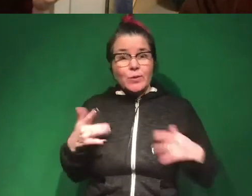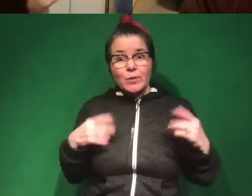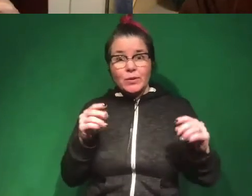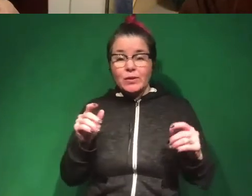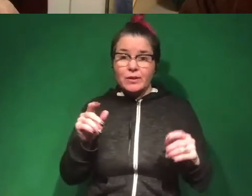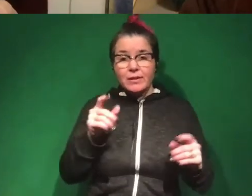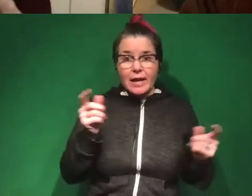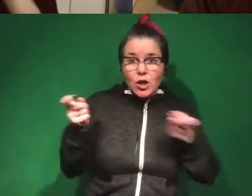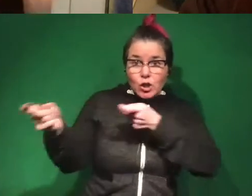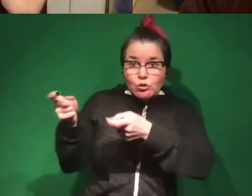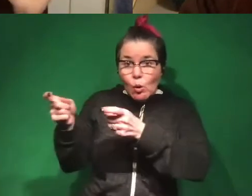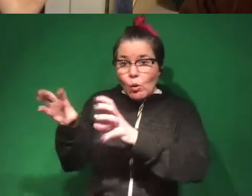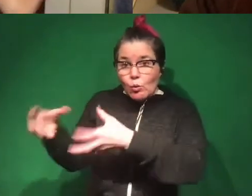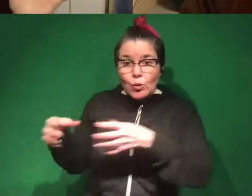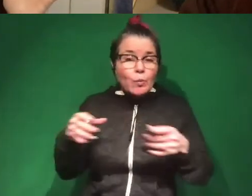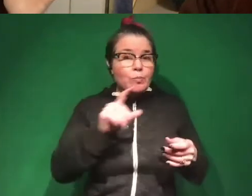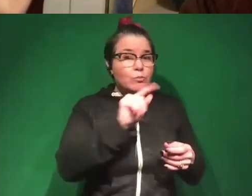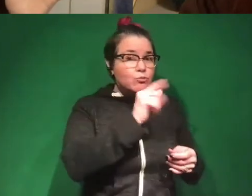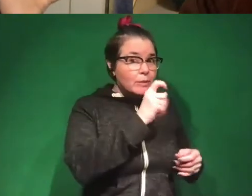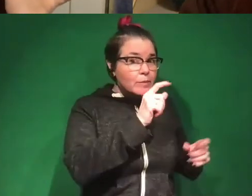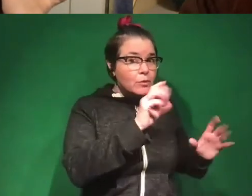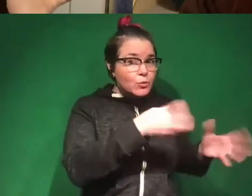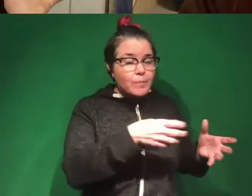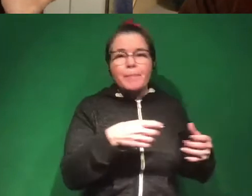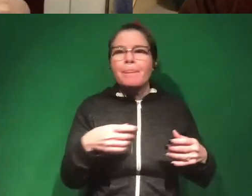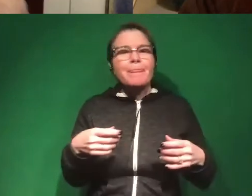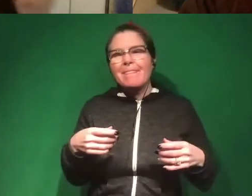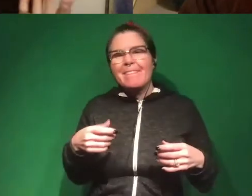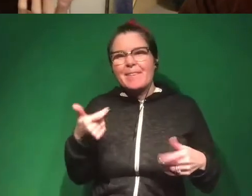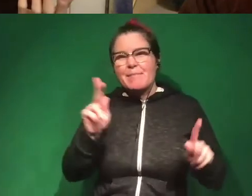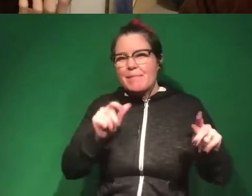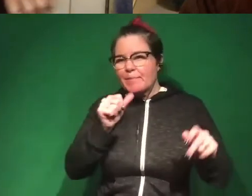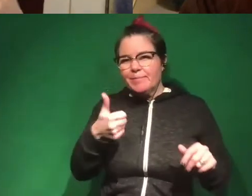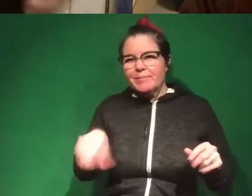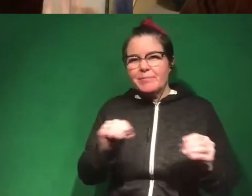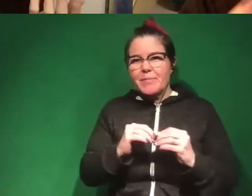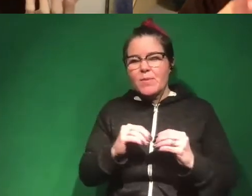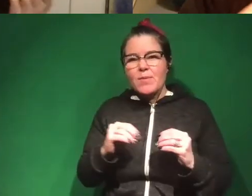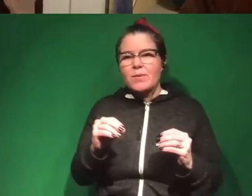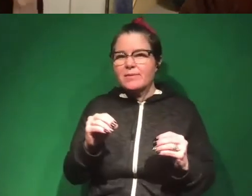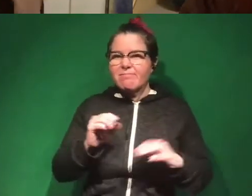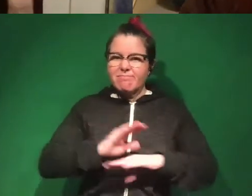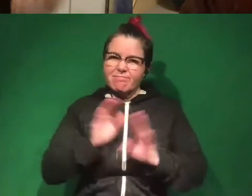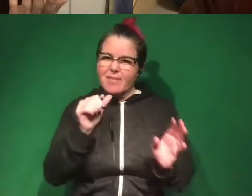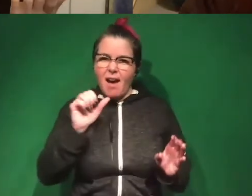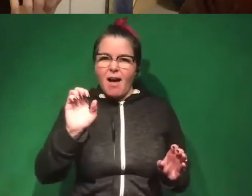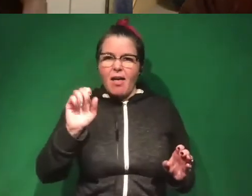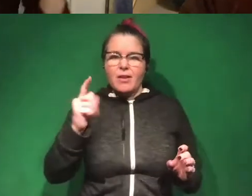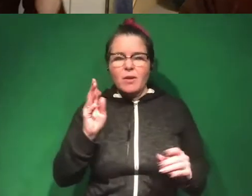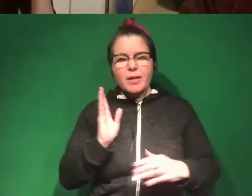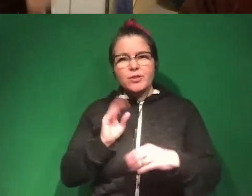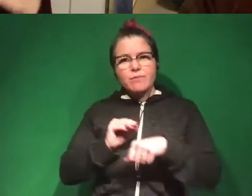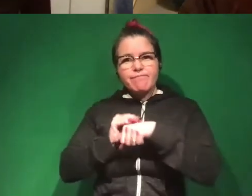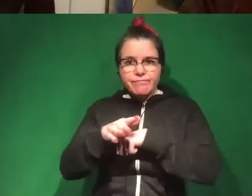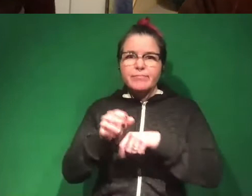controls, but that more or less is not something that people do anymore, because that seems totally unethical, because you're interfering with someone's life. You're